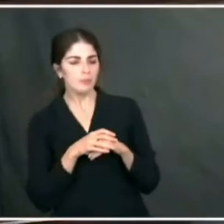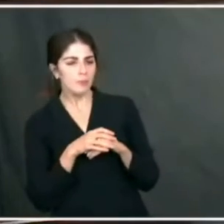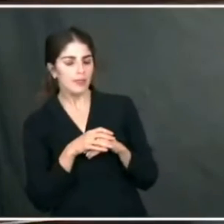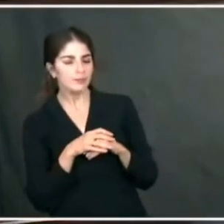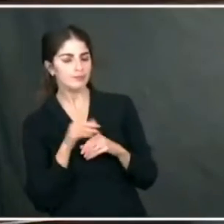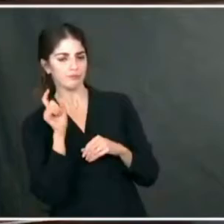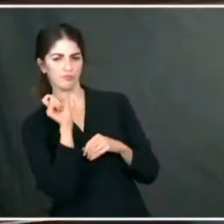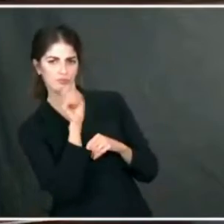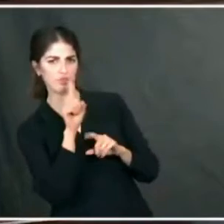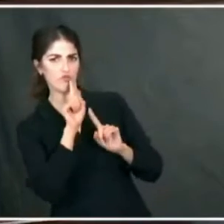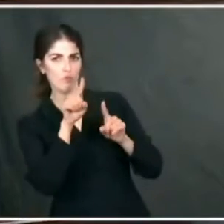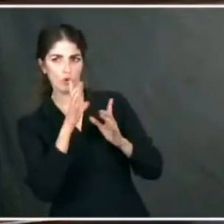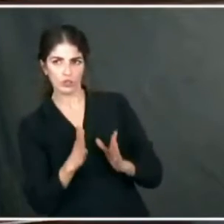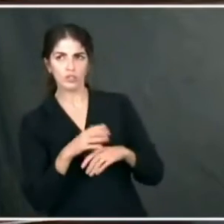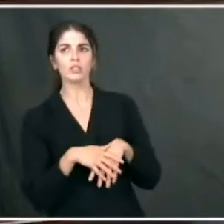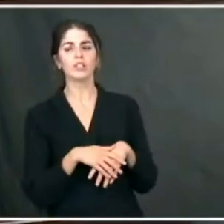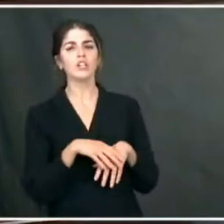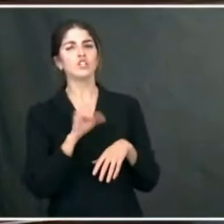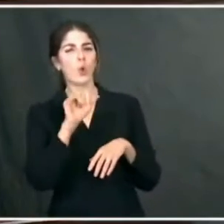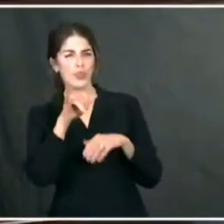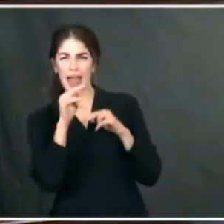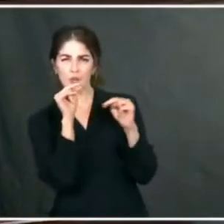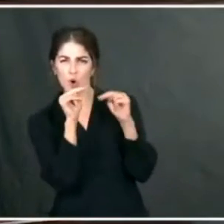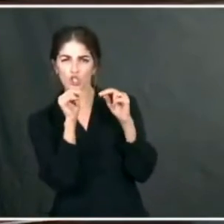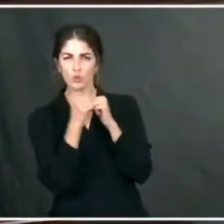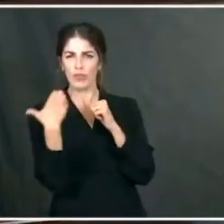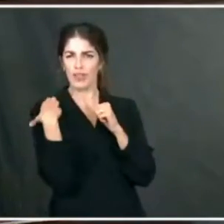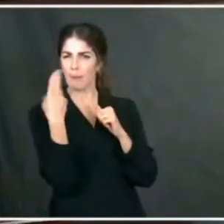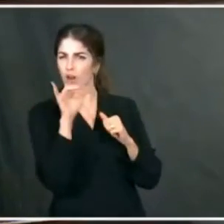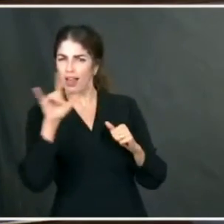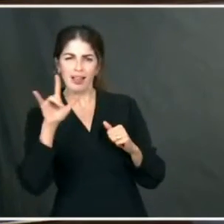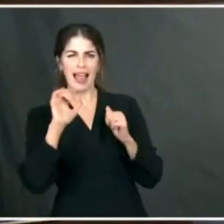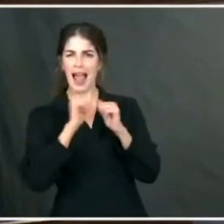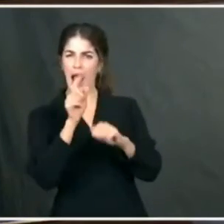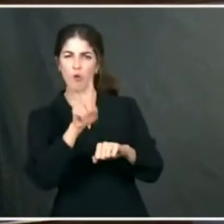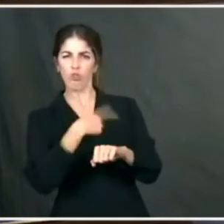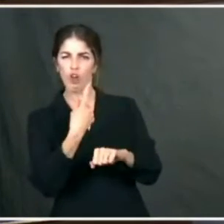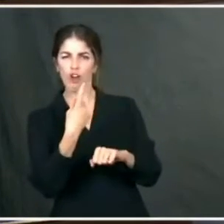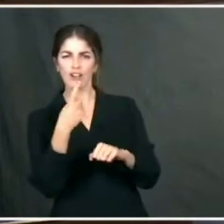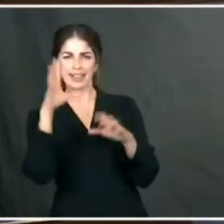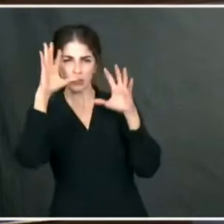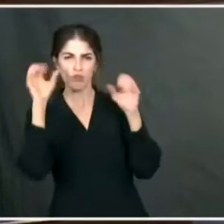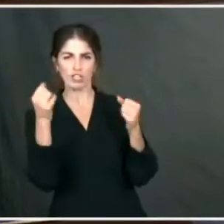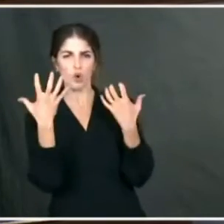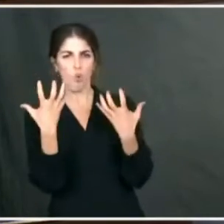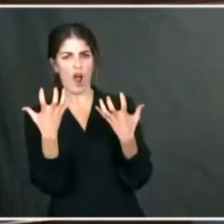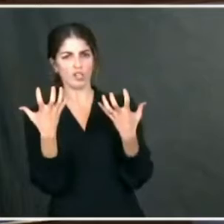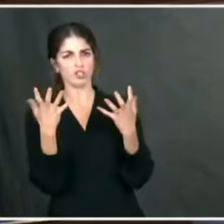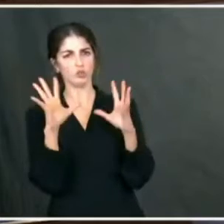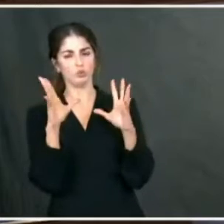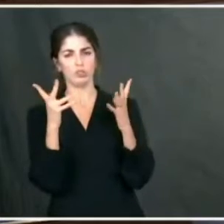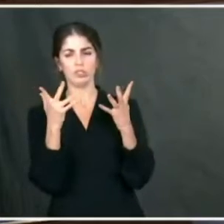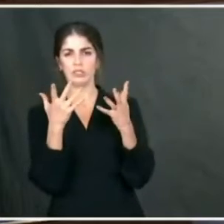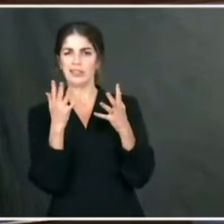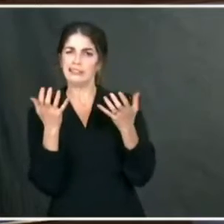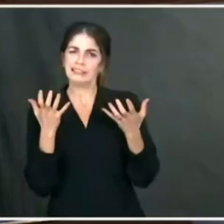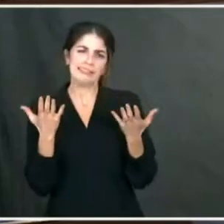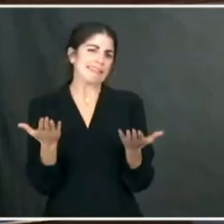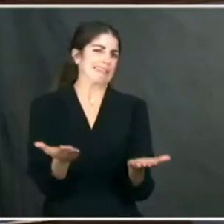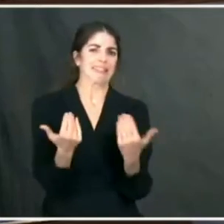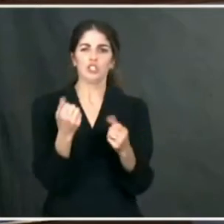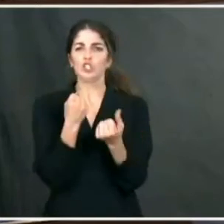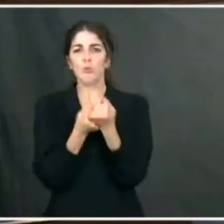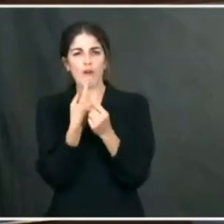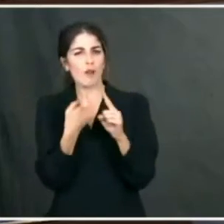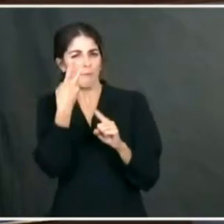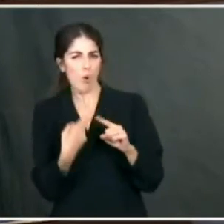to COVID and the negotiations with Capitol Hill. How long is the President willing to pursue bipartisanship? Democrats are already talking about the